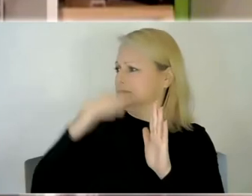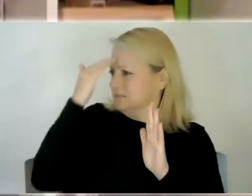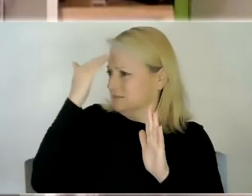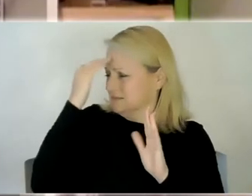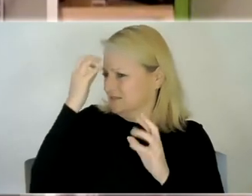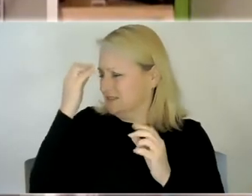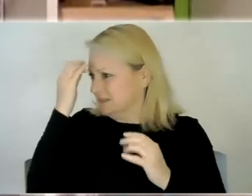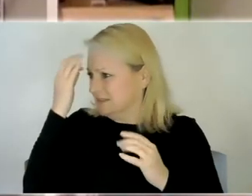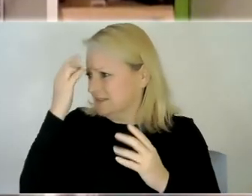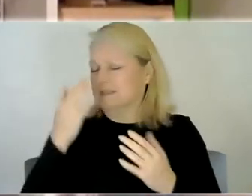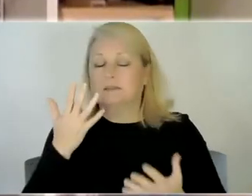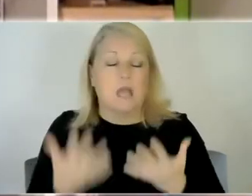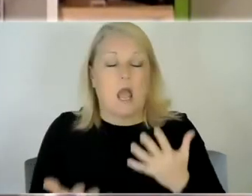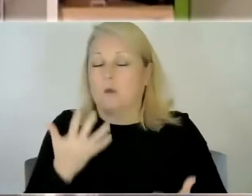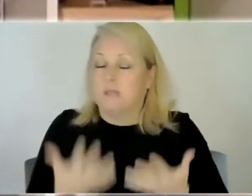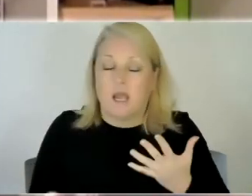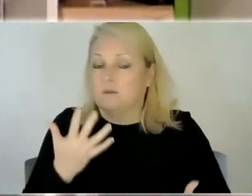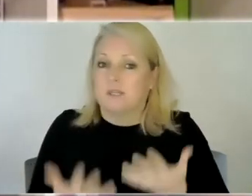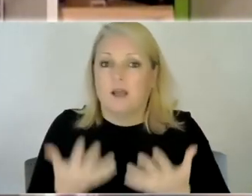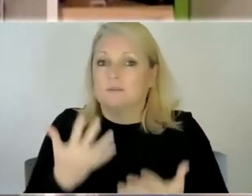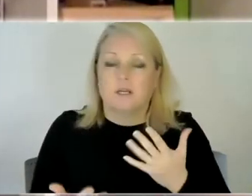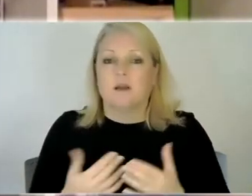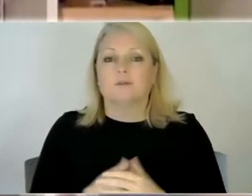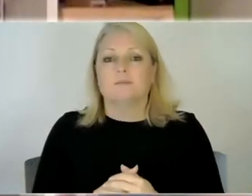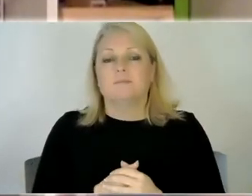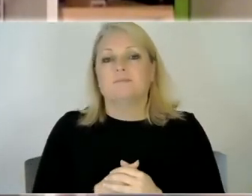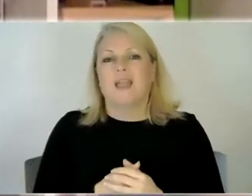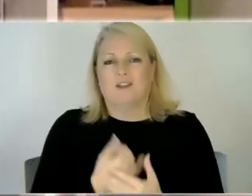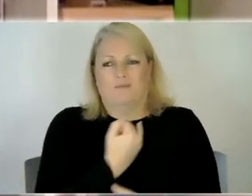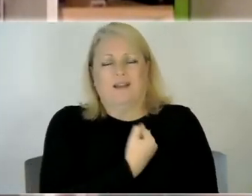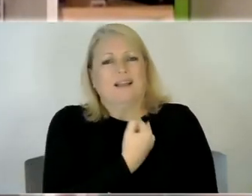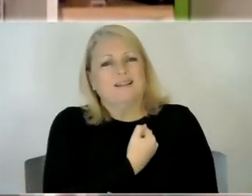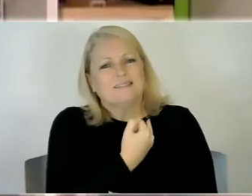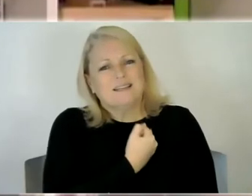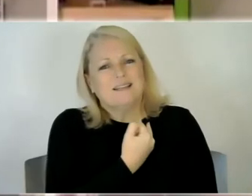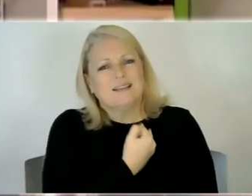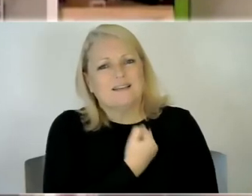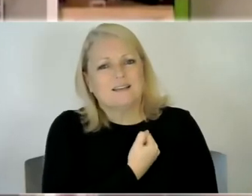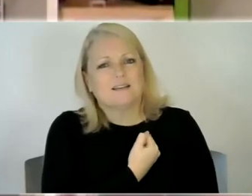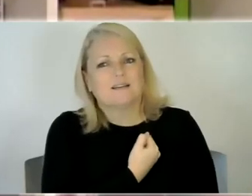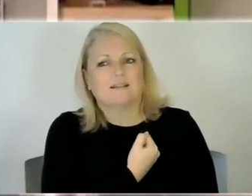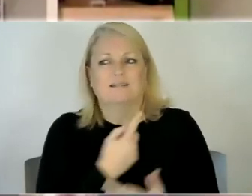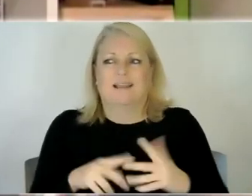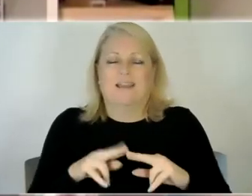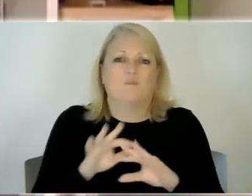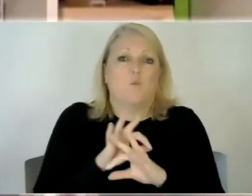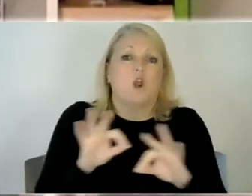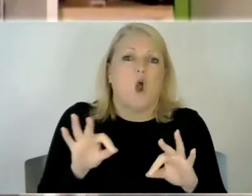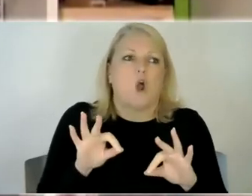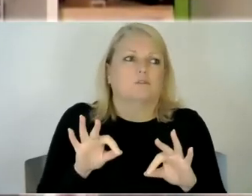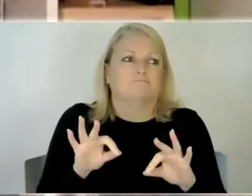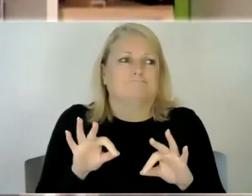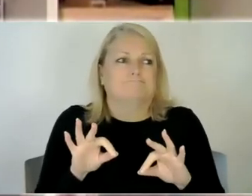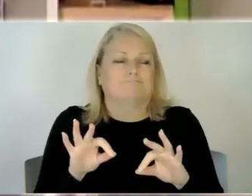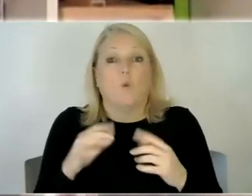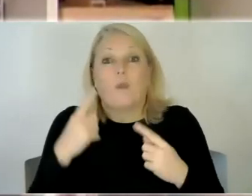just doubt yourself constantly and and make us feel guilty like that we're we're not doing a good enough job even